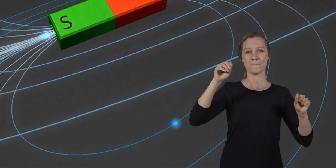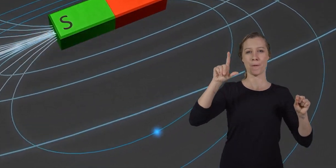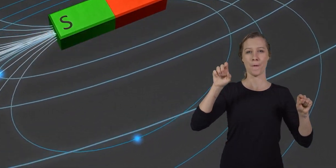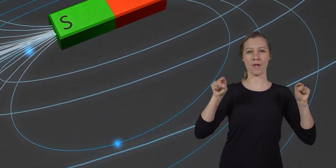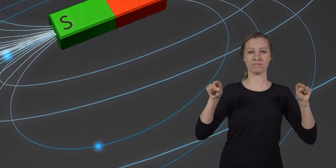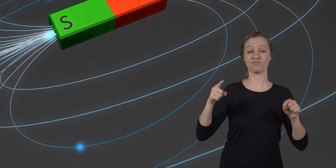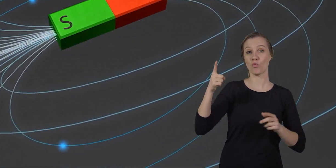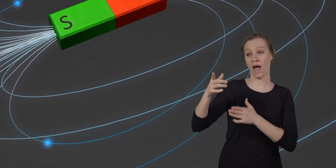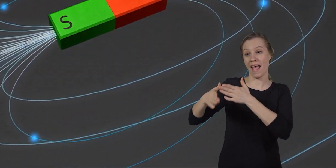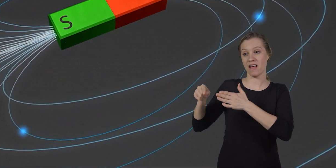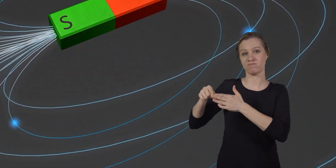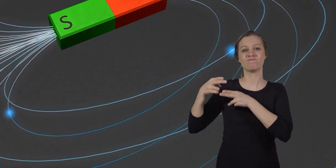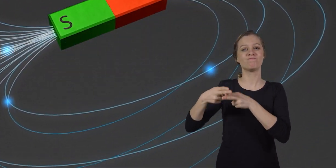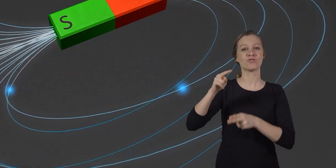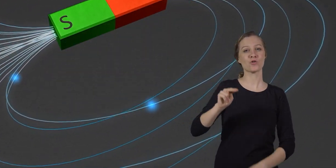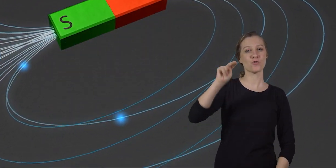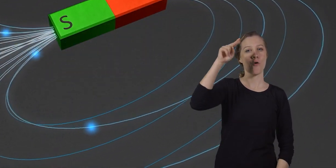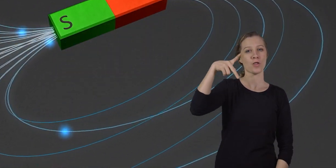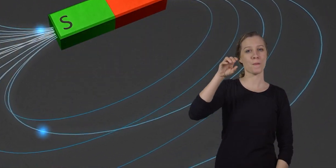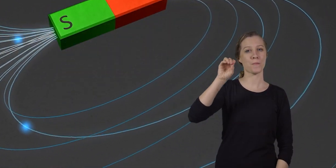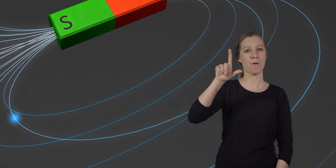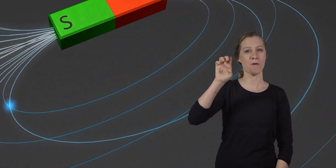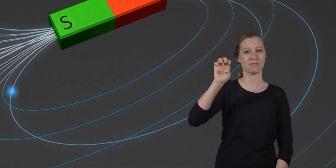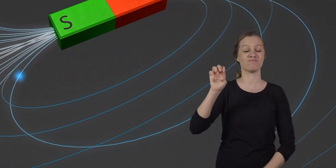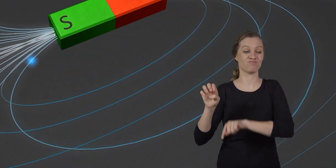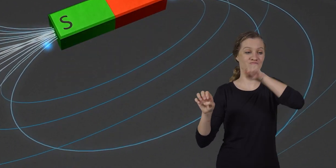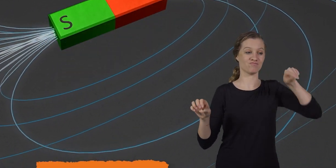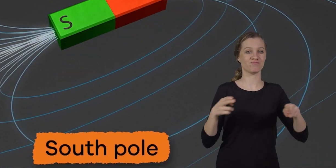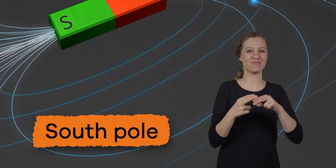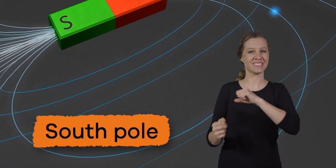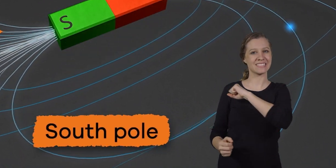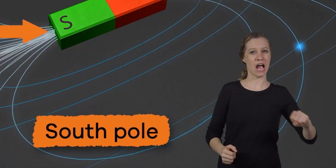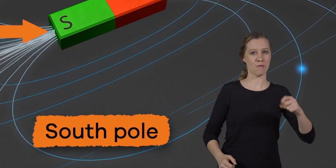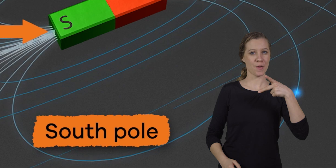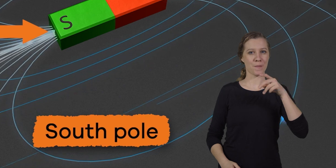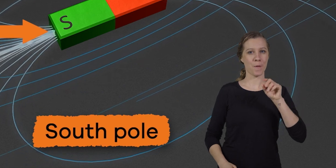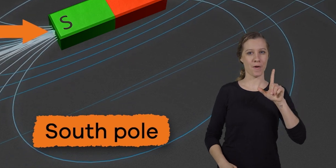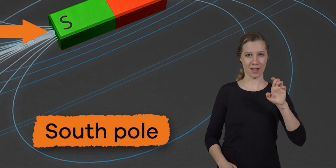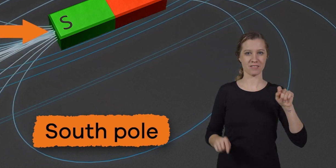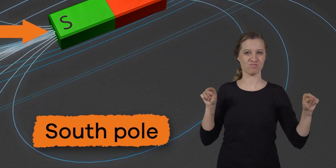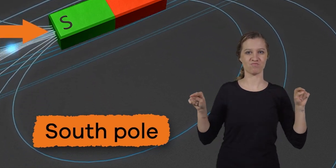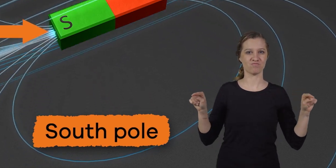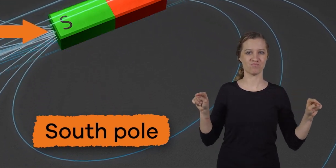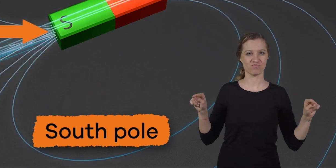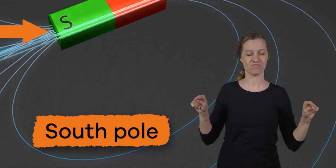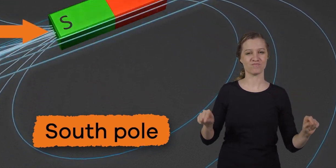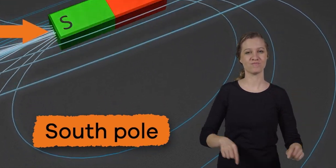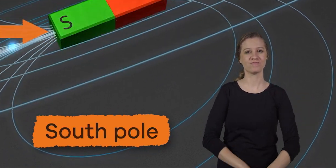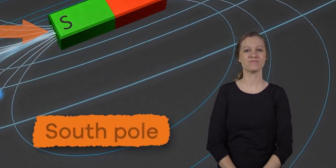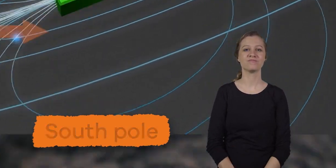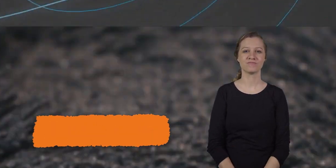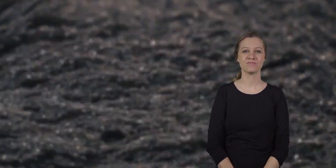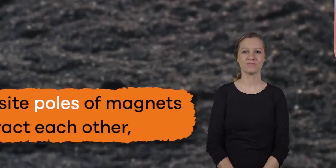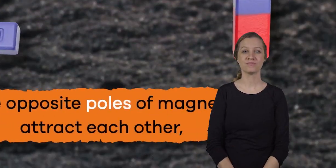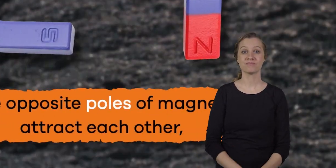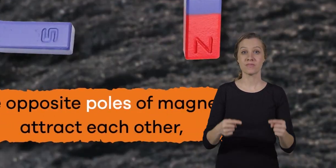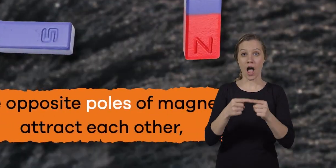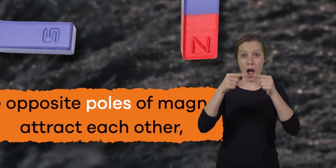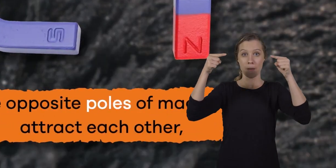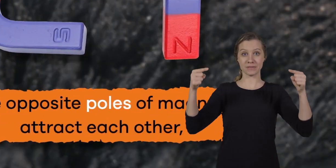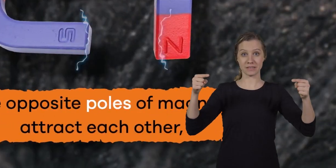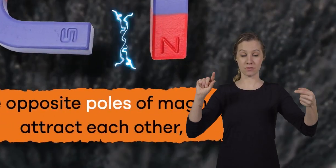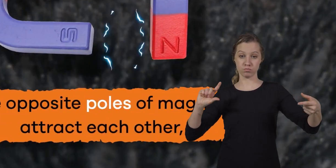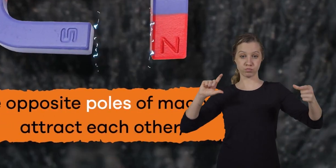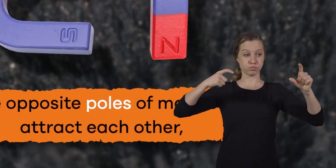poles one end is called the north pole and the other is called the south pole the